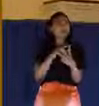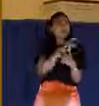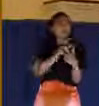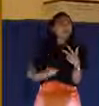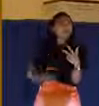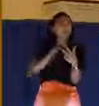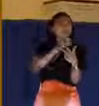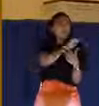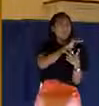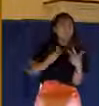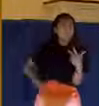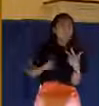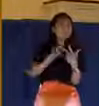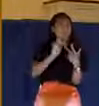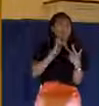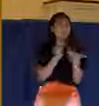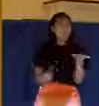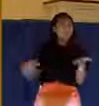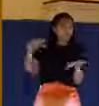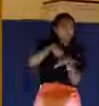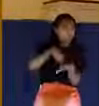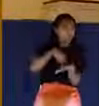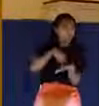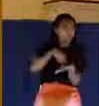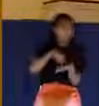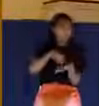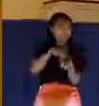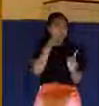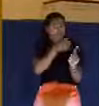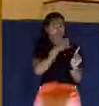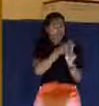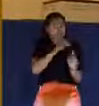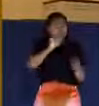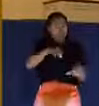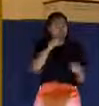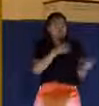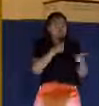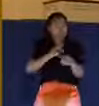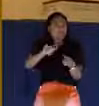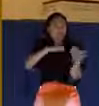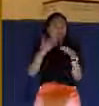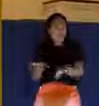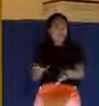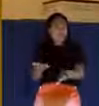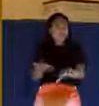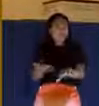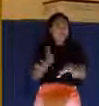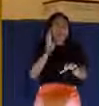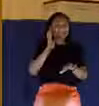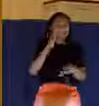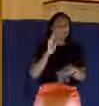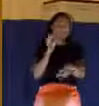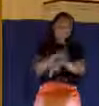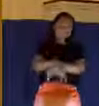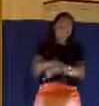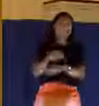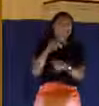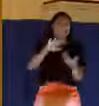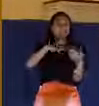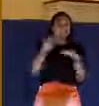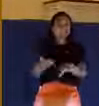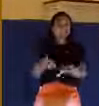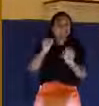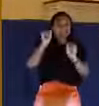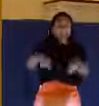has the authority over death and that he has the authority to determine where this man is going to spend